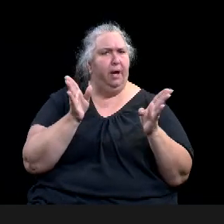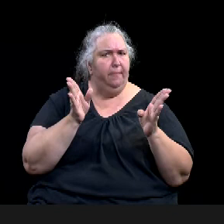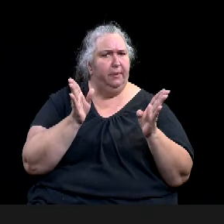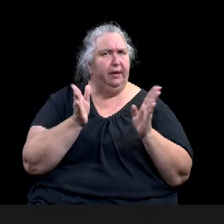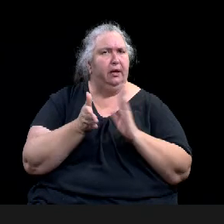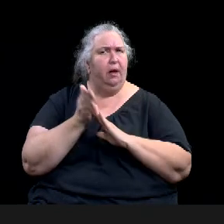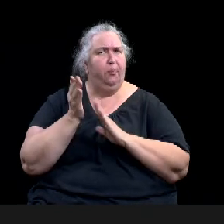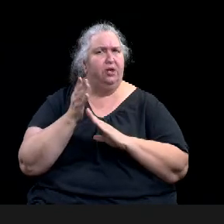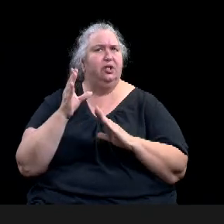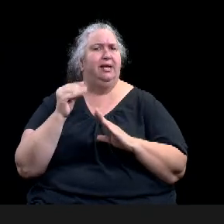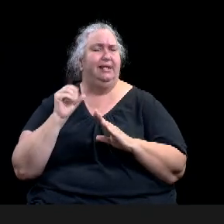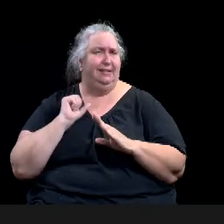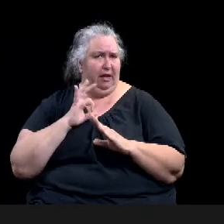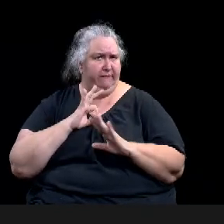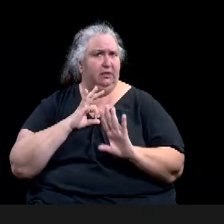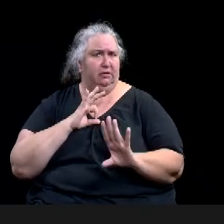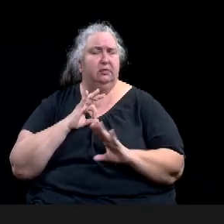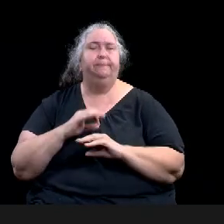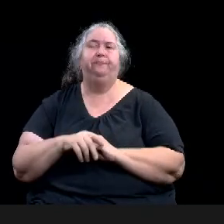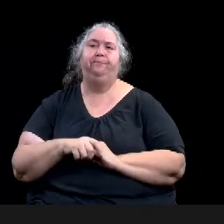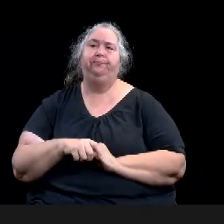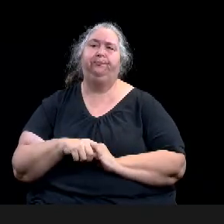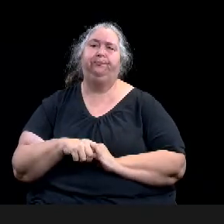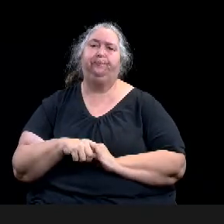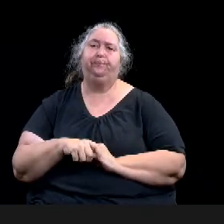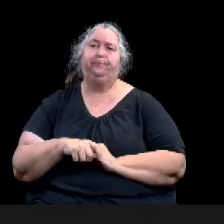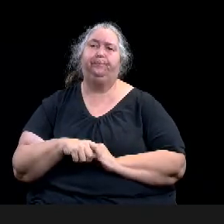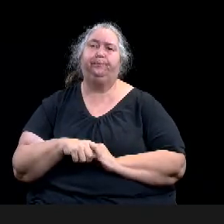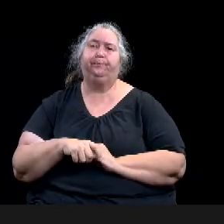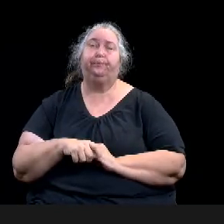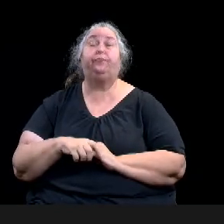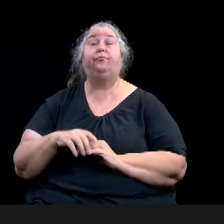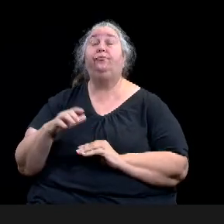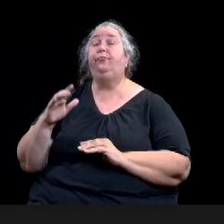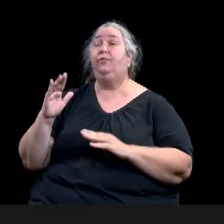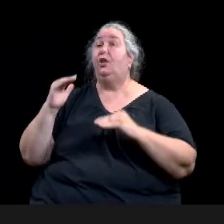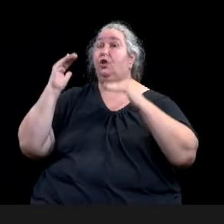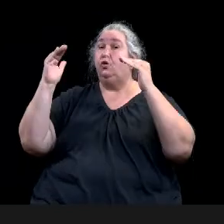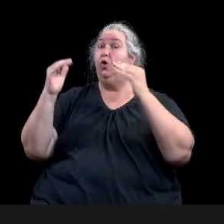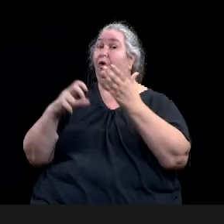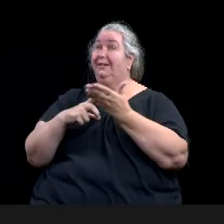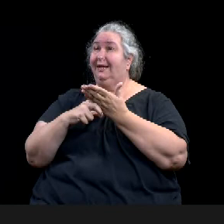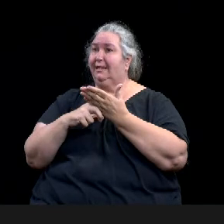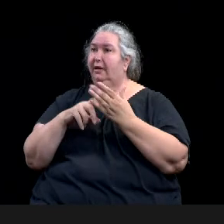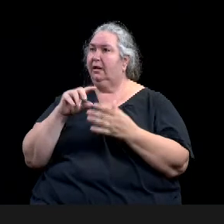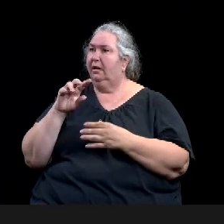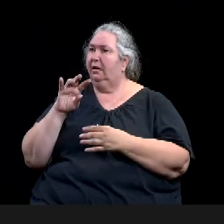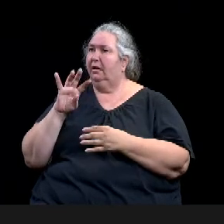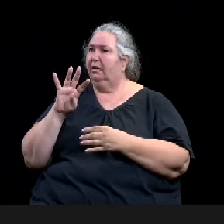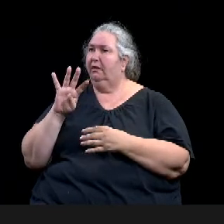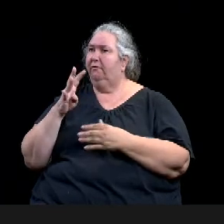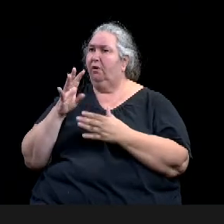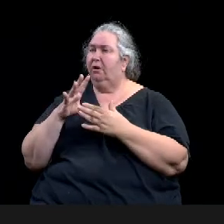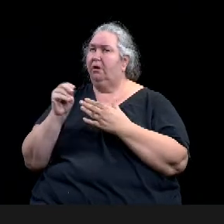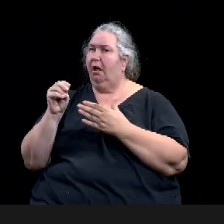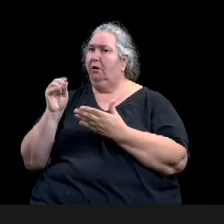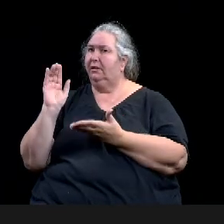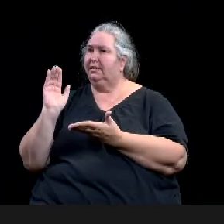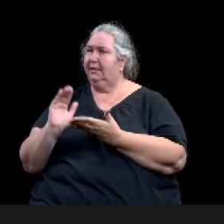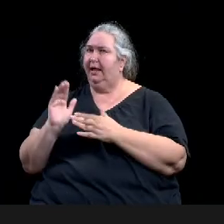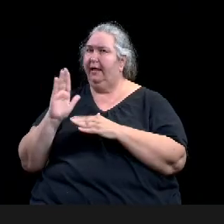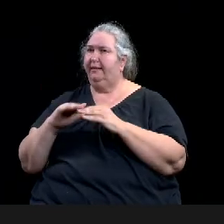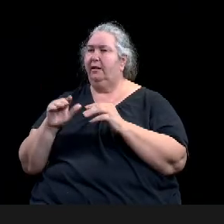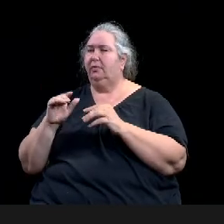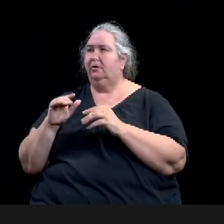than the regional average of $12.57. So there's room for increase there. Um, there's room for